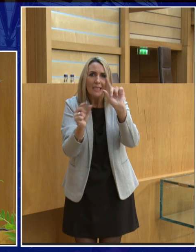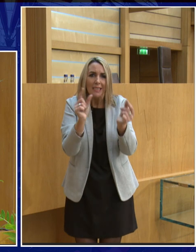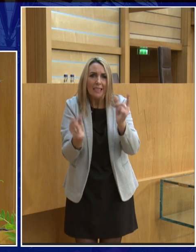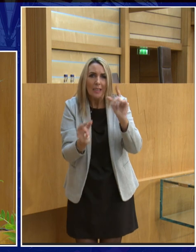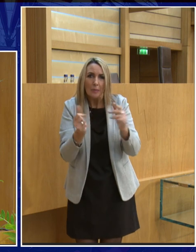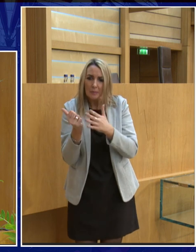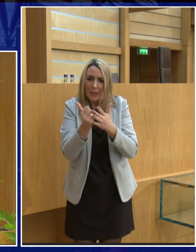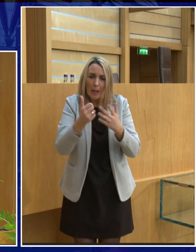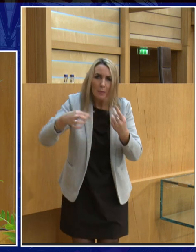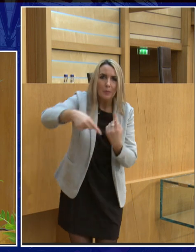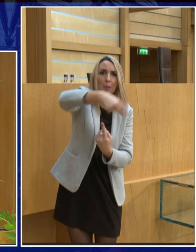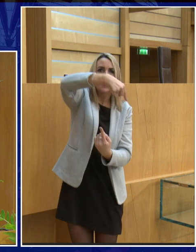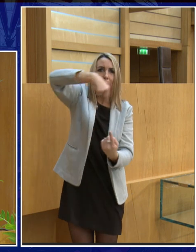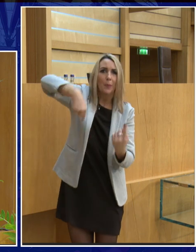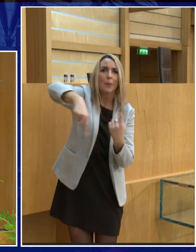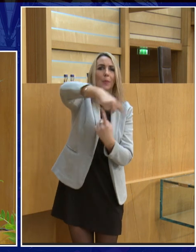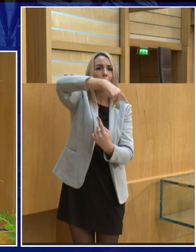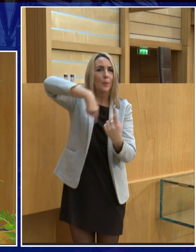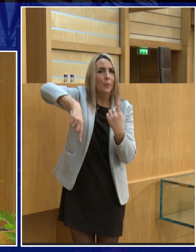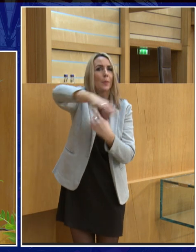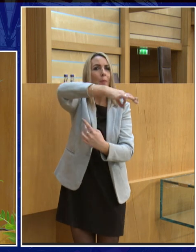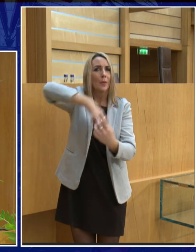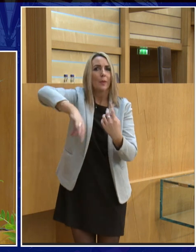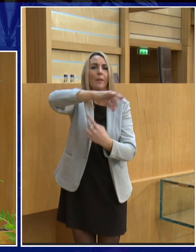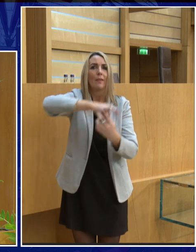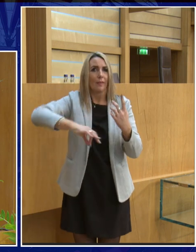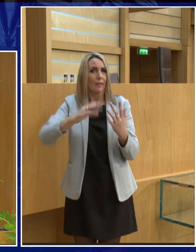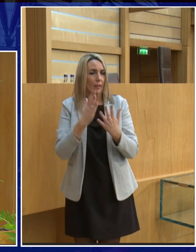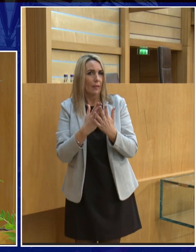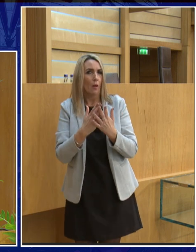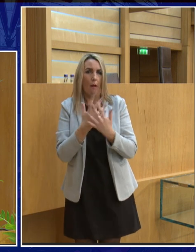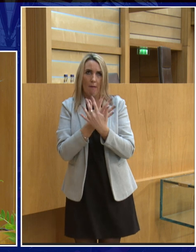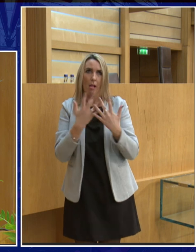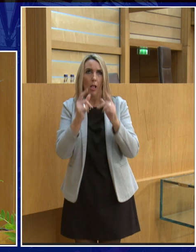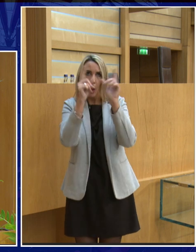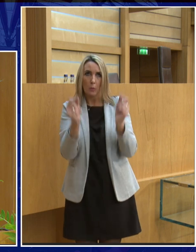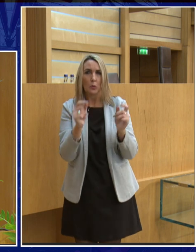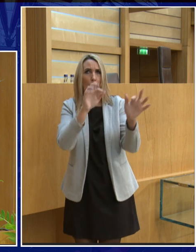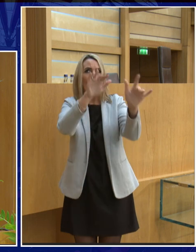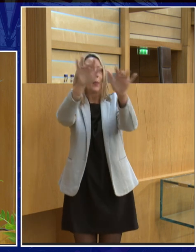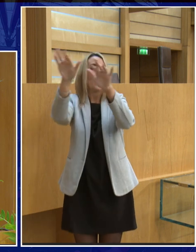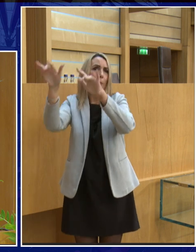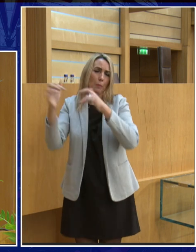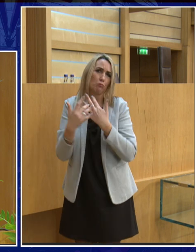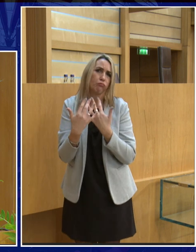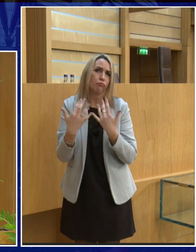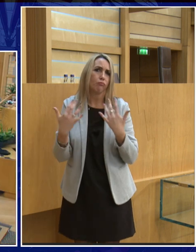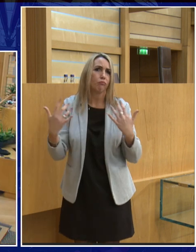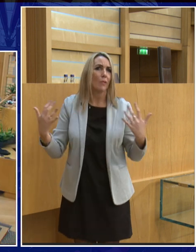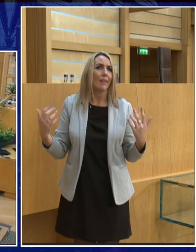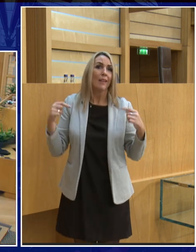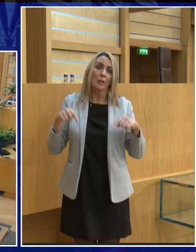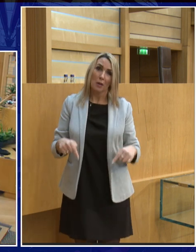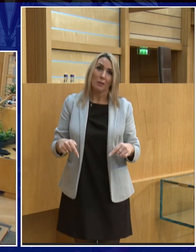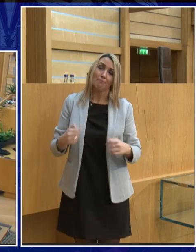actually keep those rings in place and so we have sort of many many many moons out there in the solar system but none